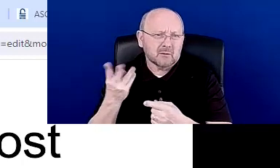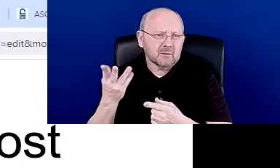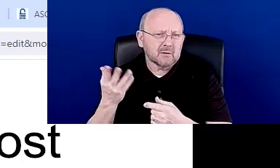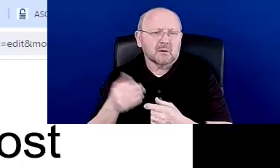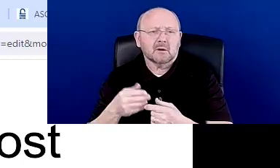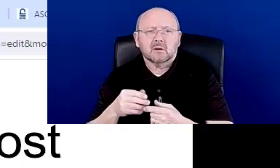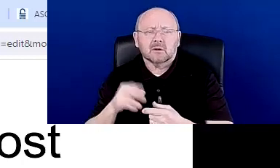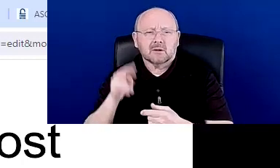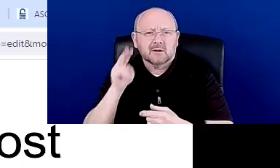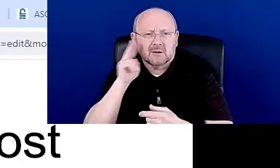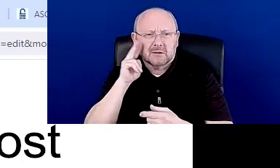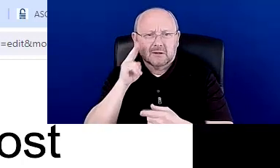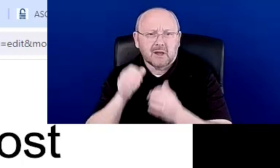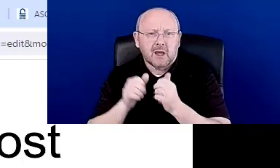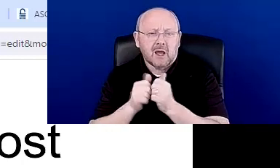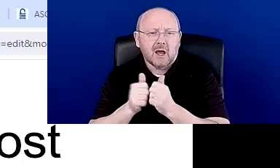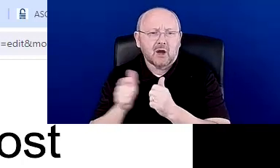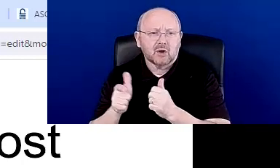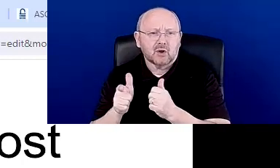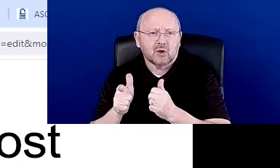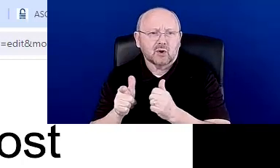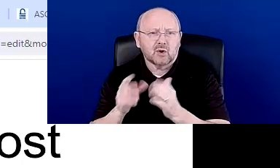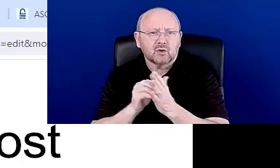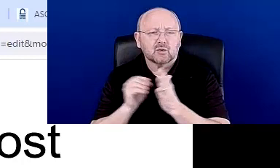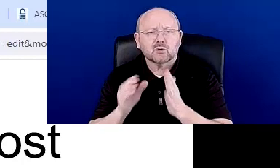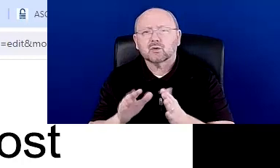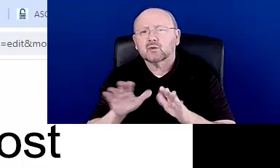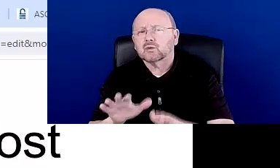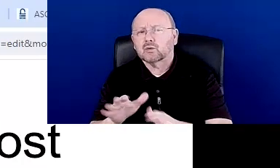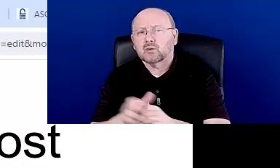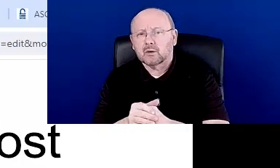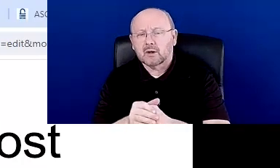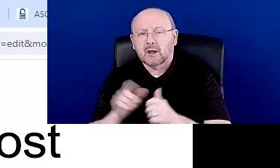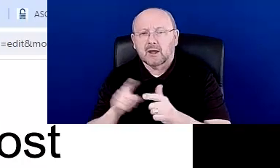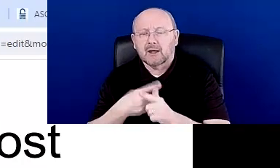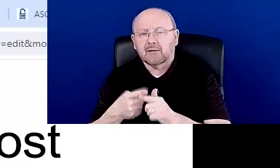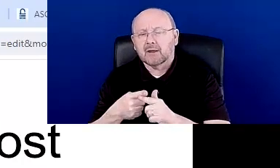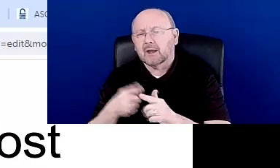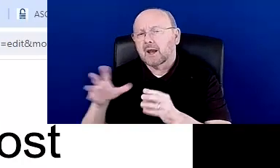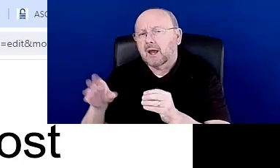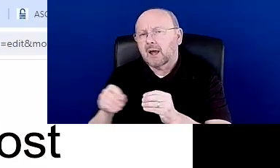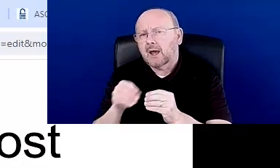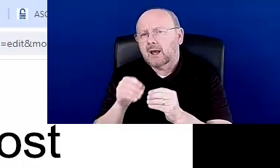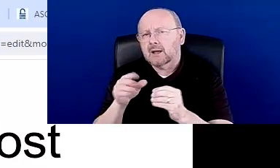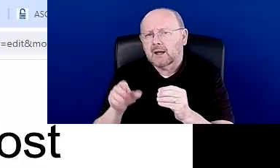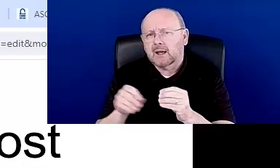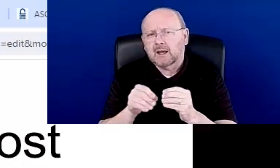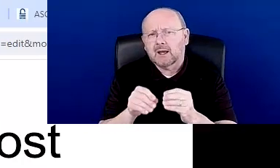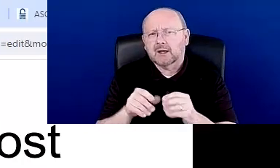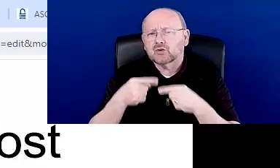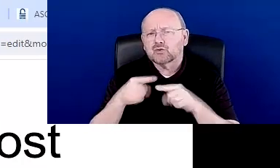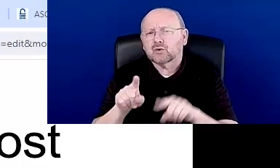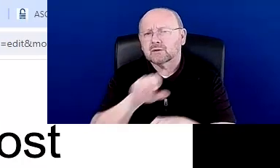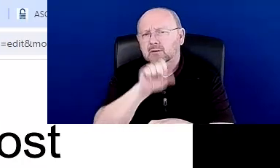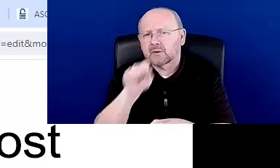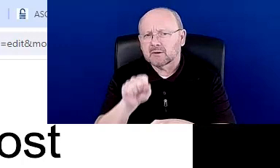and then kind of continue on finding additional materials as you know, the semester goes on figuring out what works and